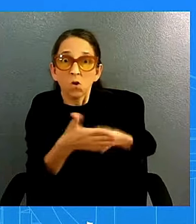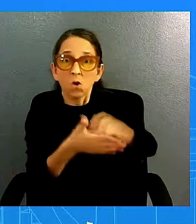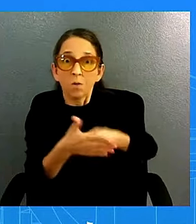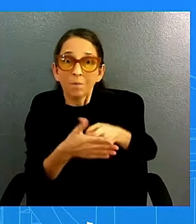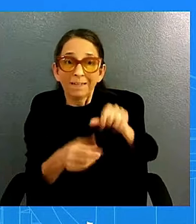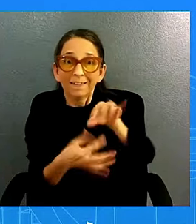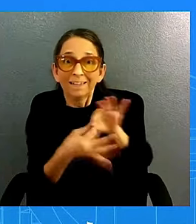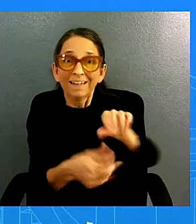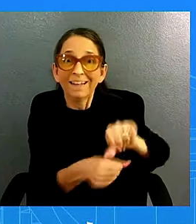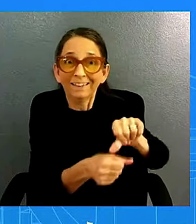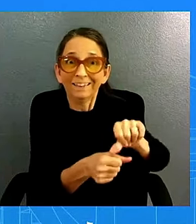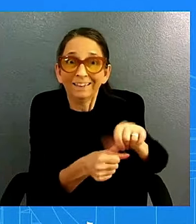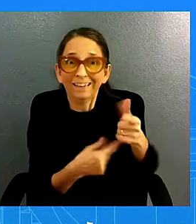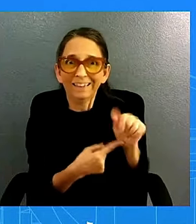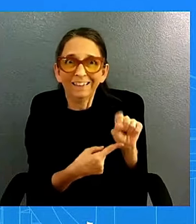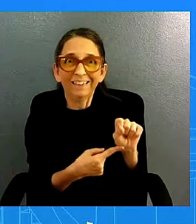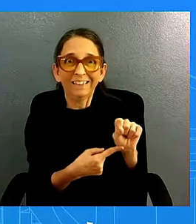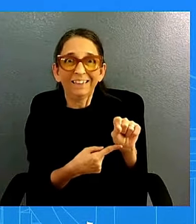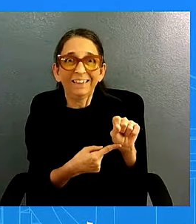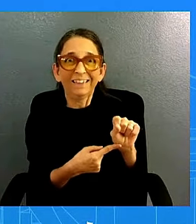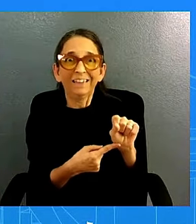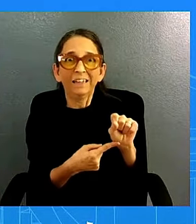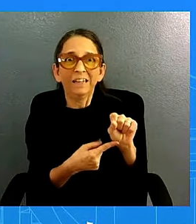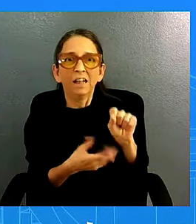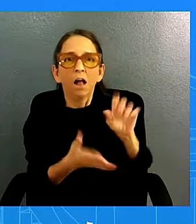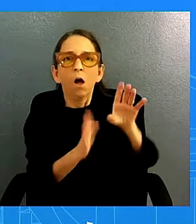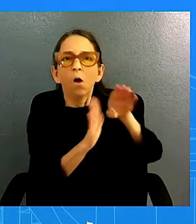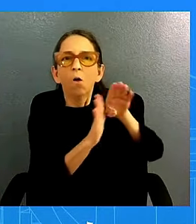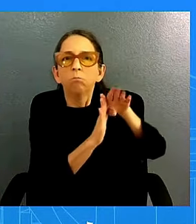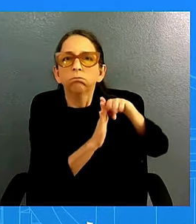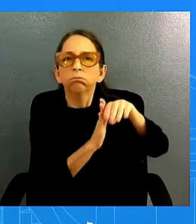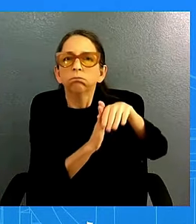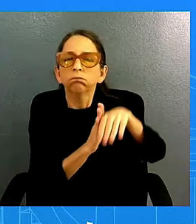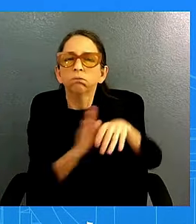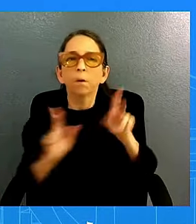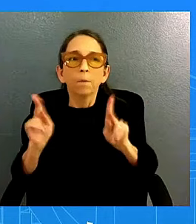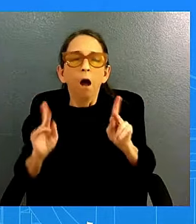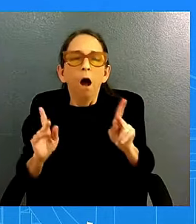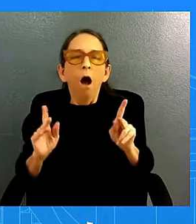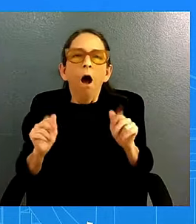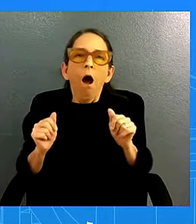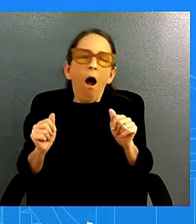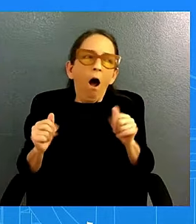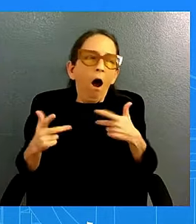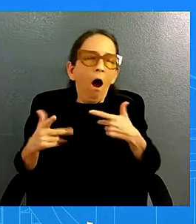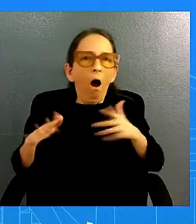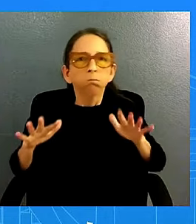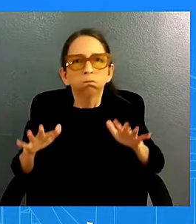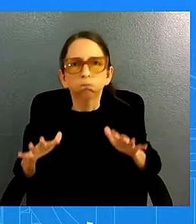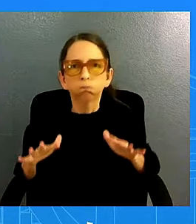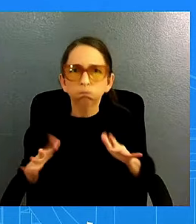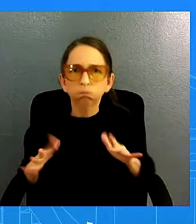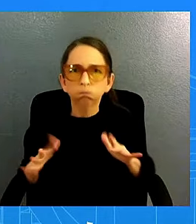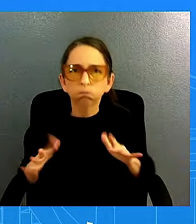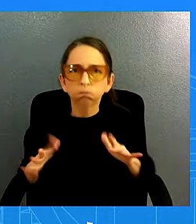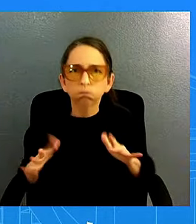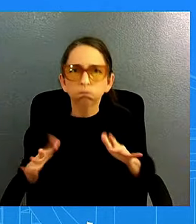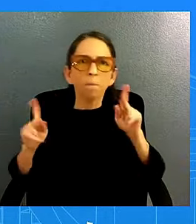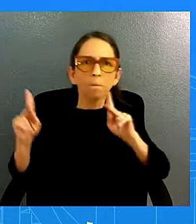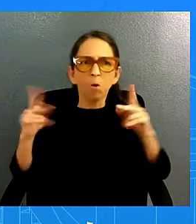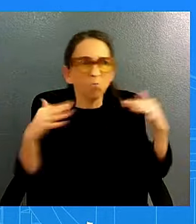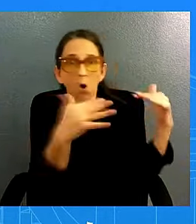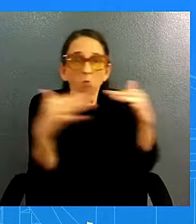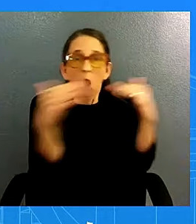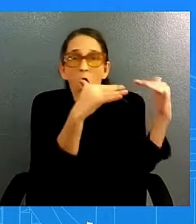remarkable especially when you consider the extent of geopolitical conflict in an area where a lot of uh in an area of the world where where energy is